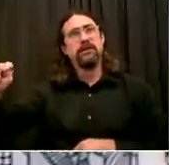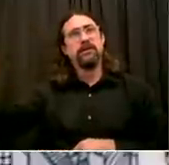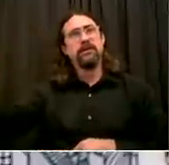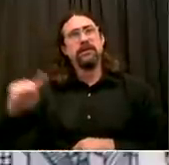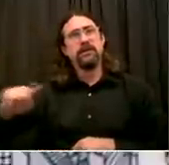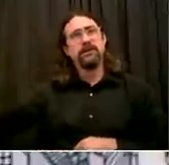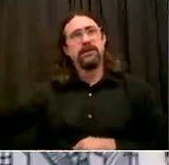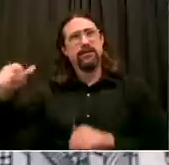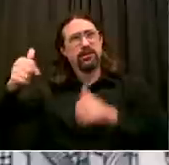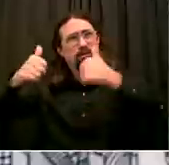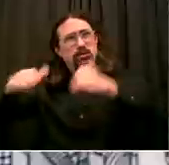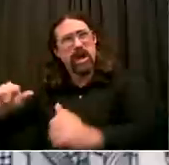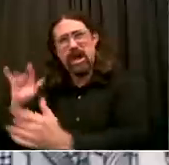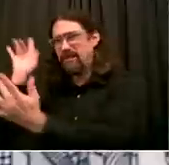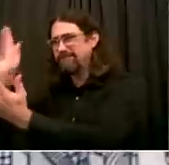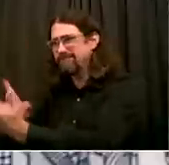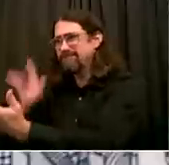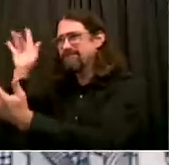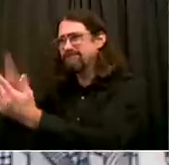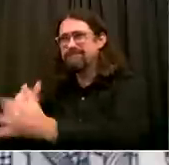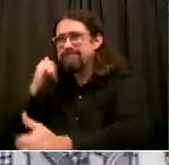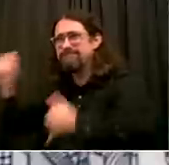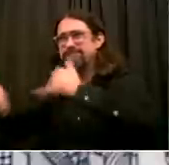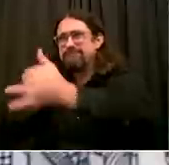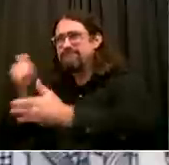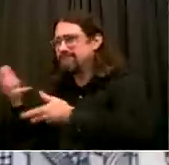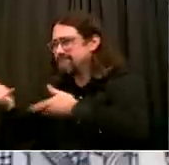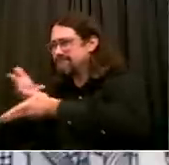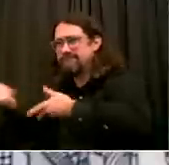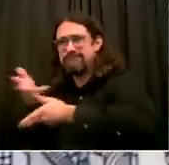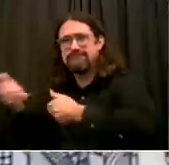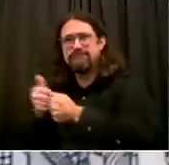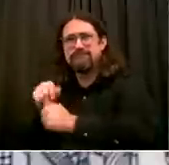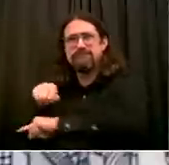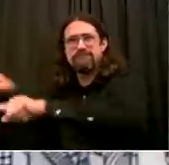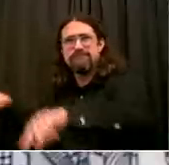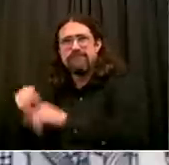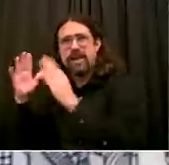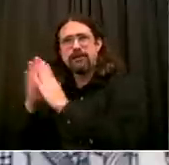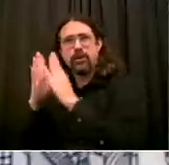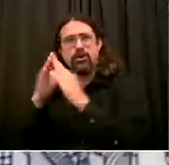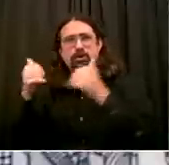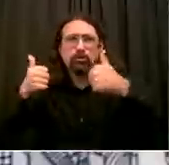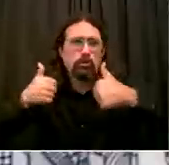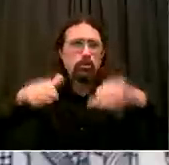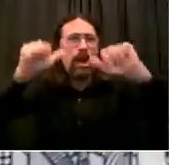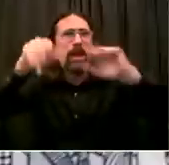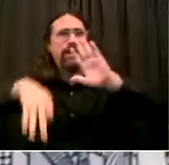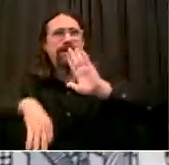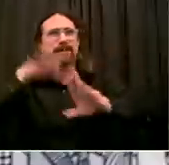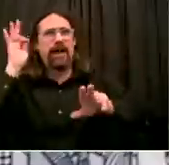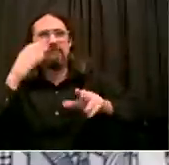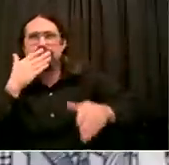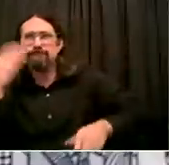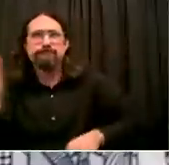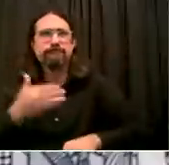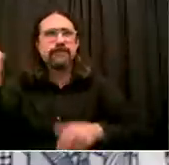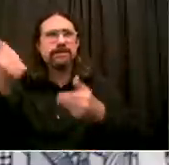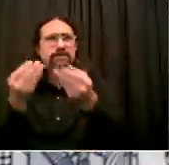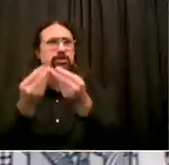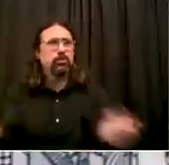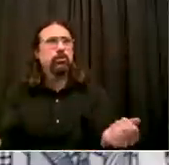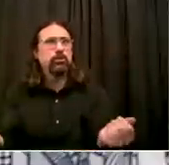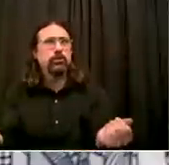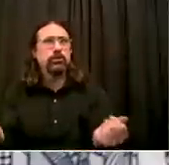problems together. That's what we should be focused on. This danger of the second wave, it would affect all of us. It's not about one community or another.